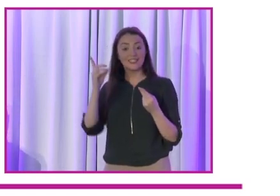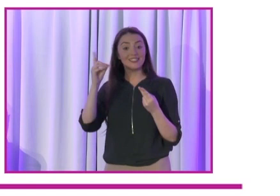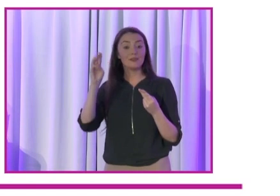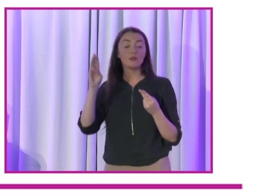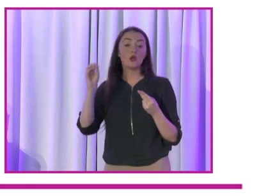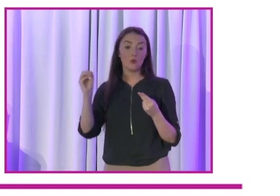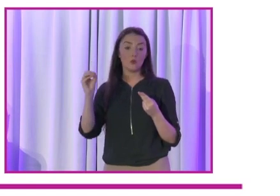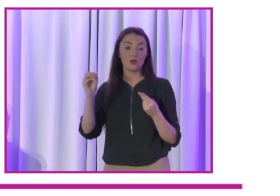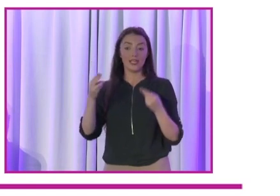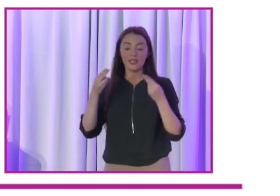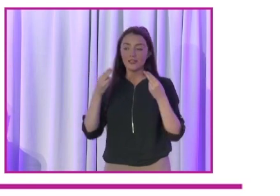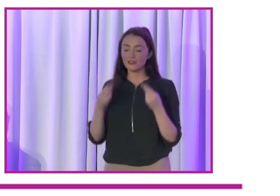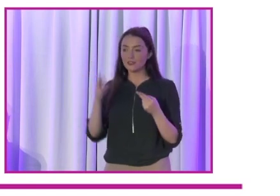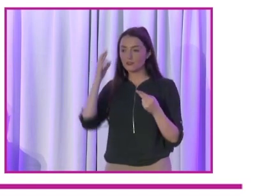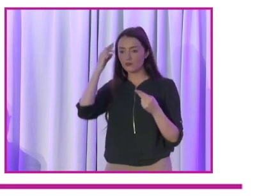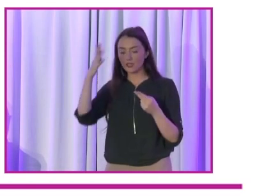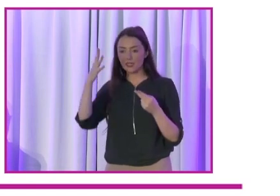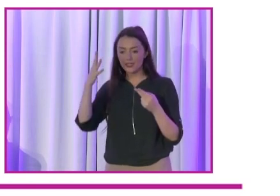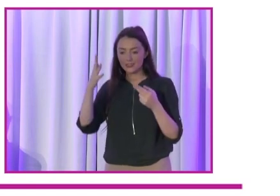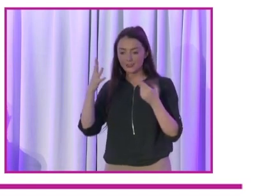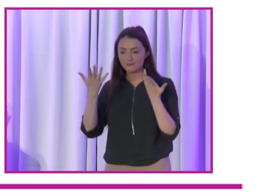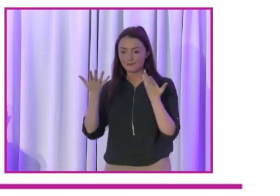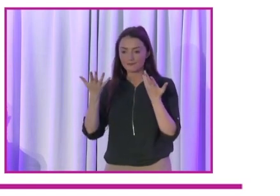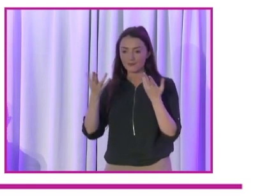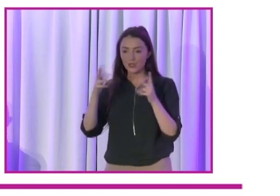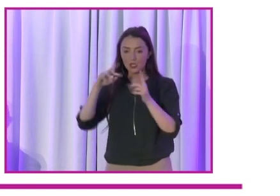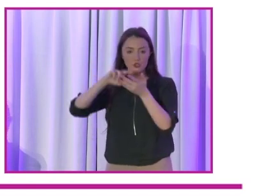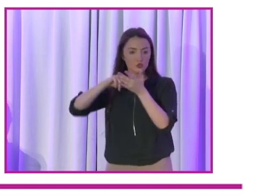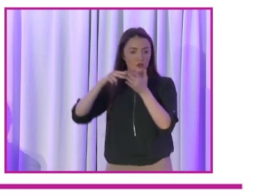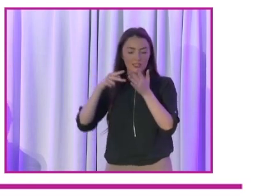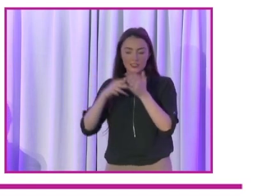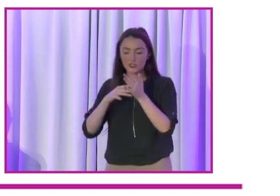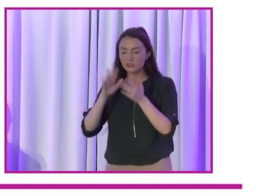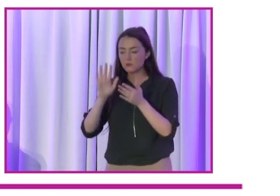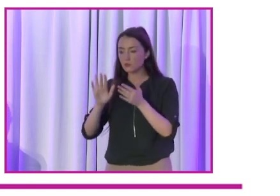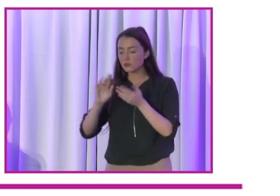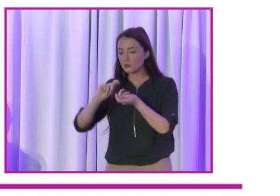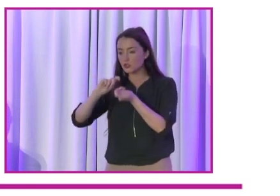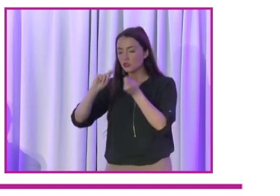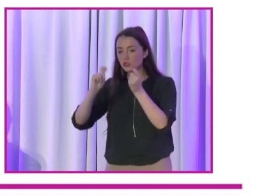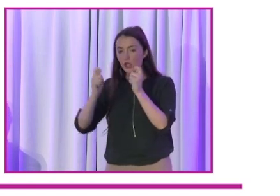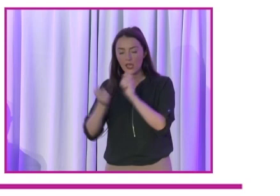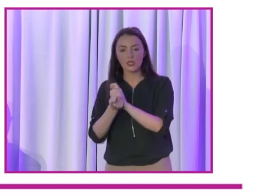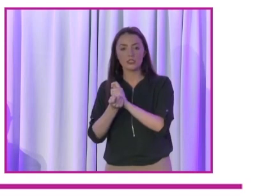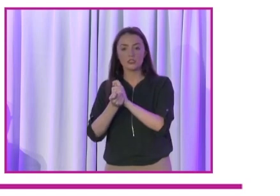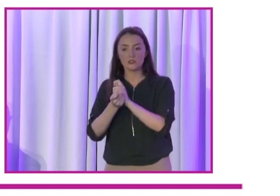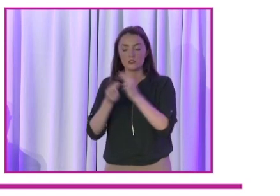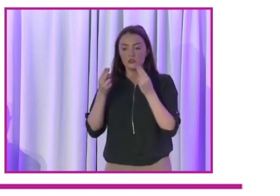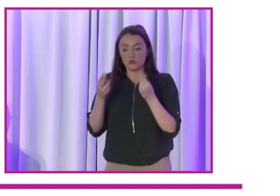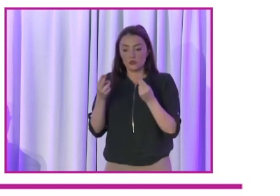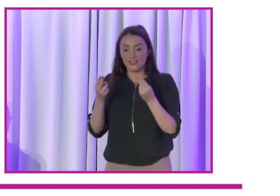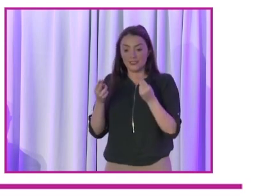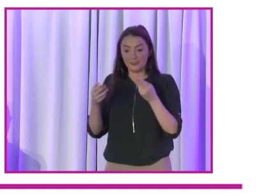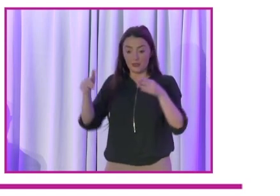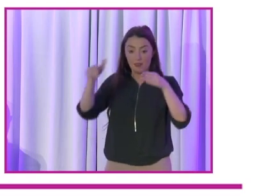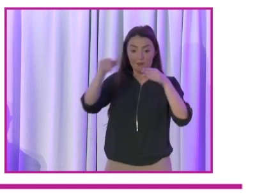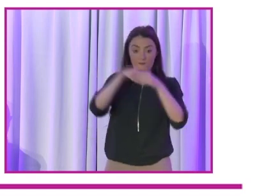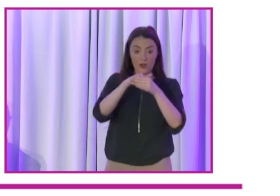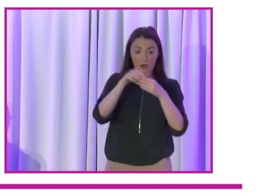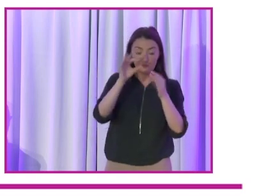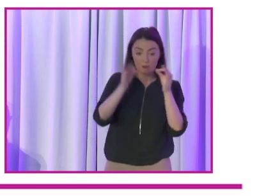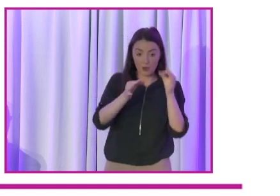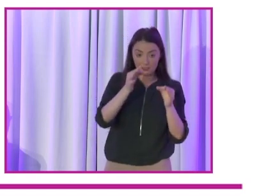shaping the strategy of a DPO organisation to say, not only will we work at engaging in politics,